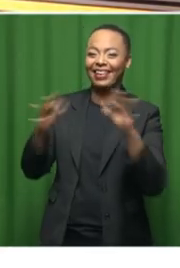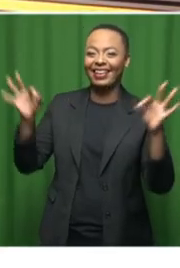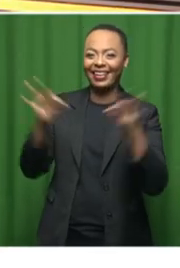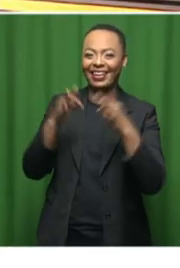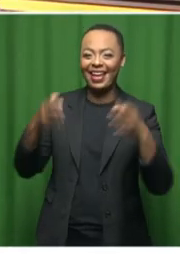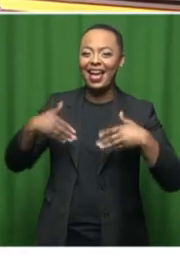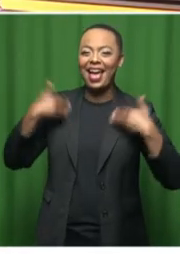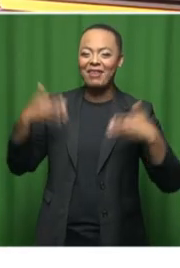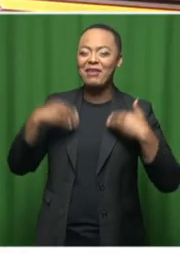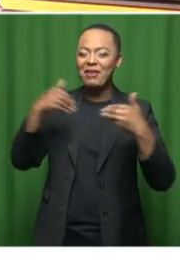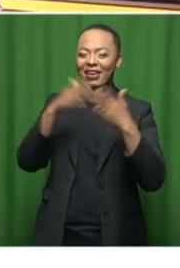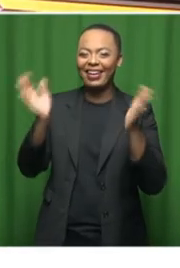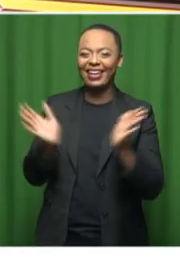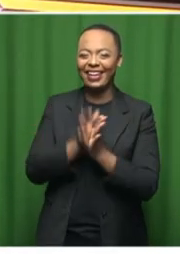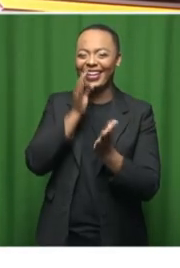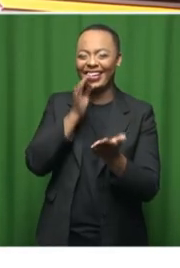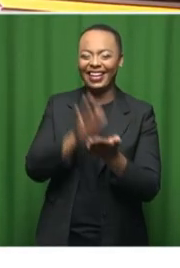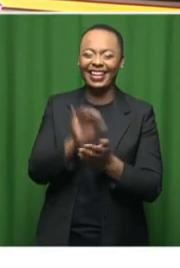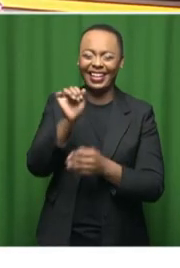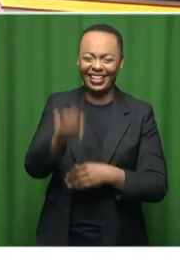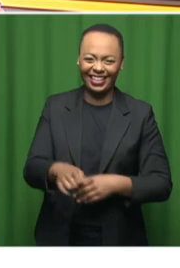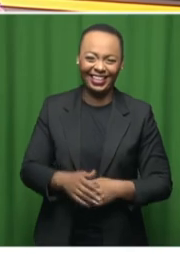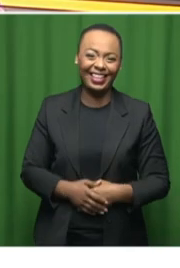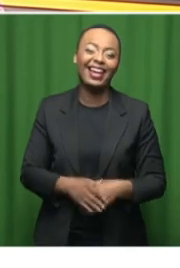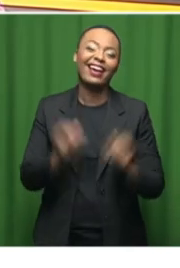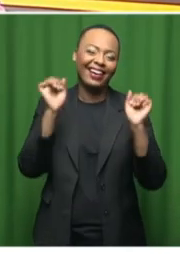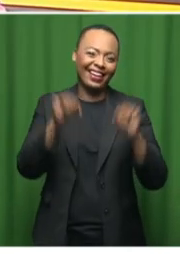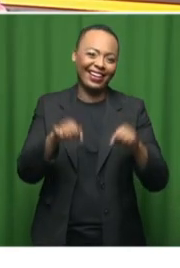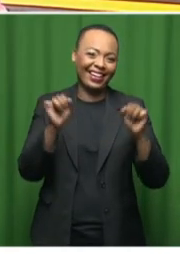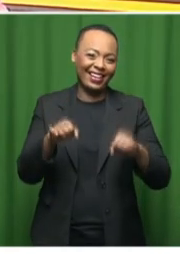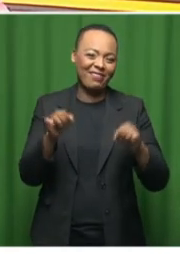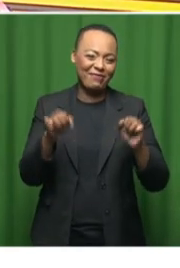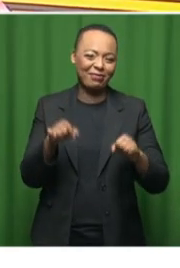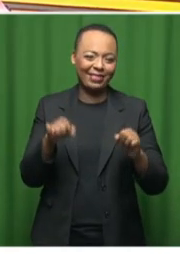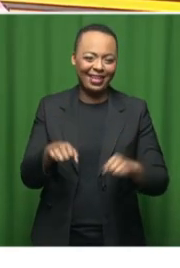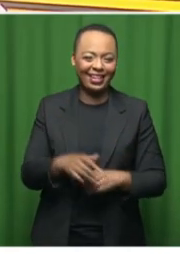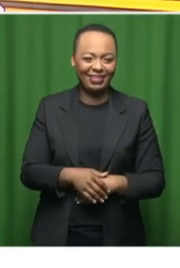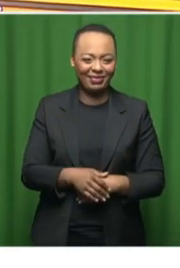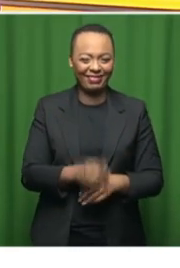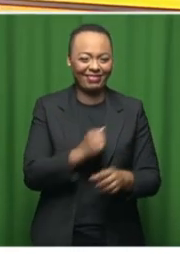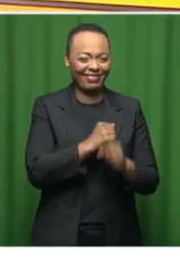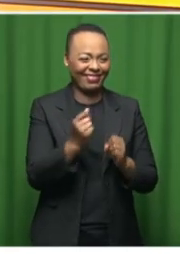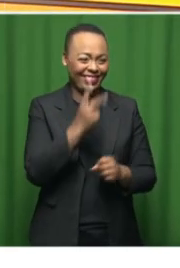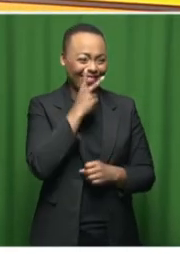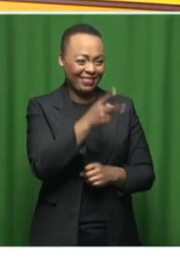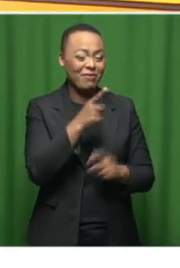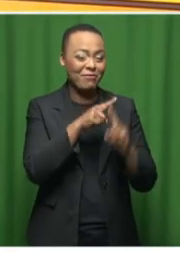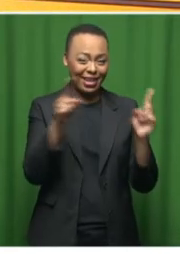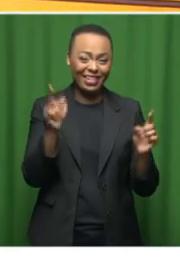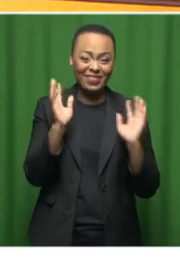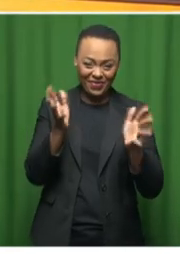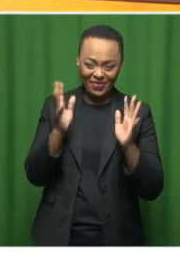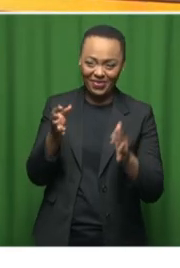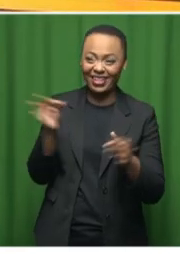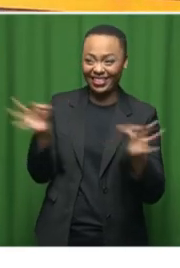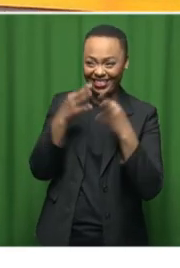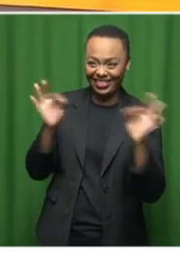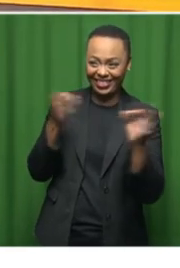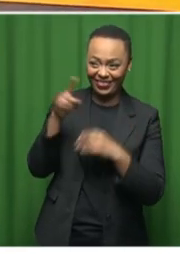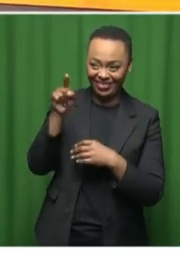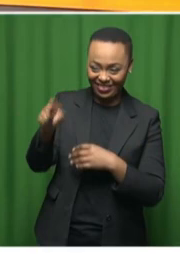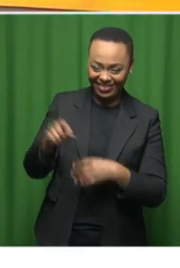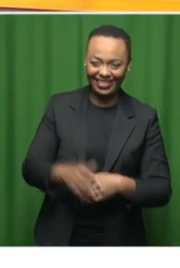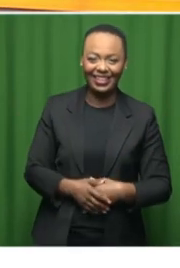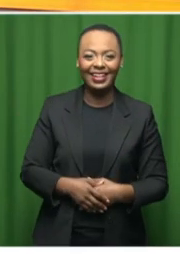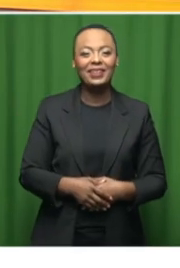Deputy Minister. I'll just put it out there. So you just didn't see it on air, but we have wished the Deputy Minister a happy birthday. So let's talk